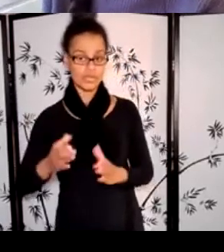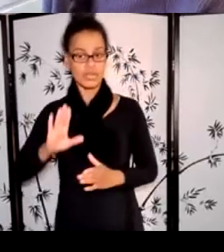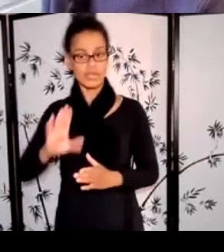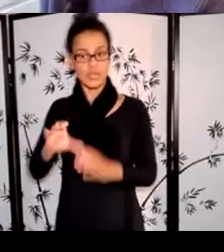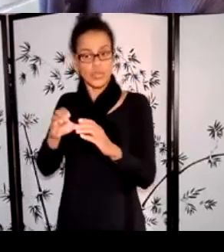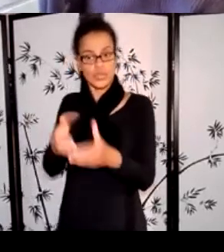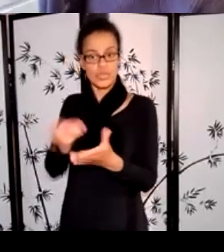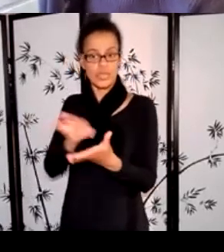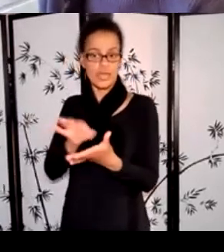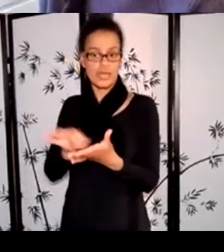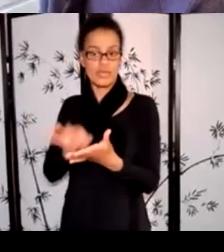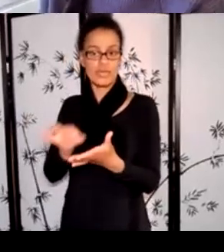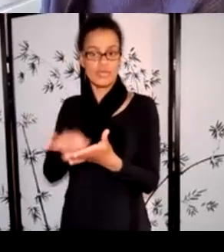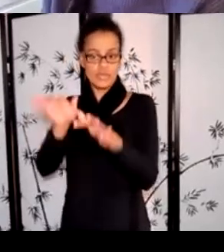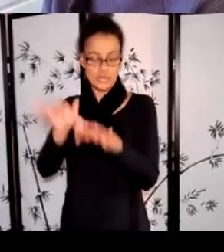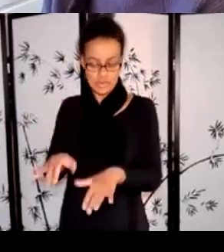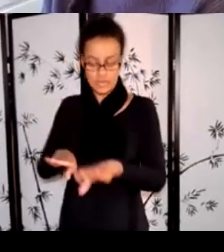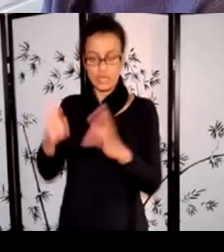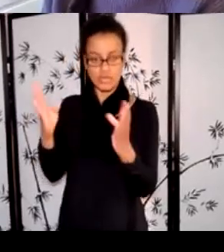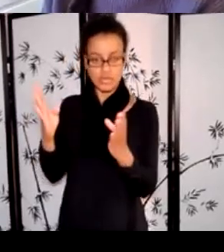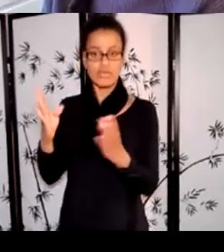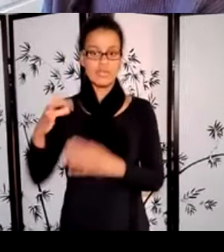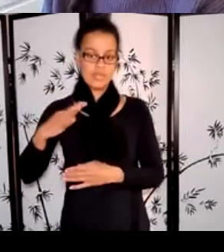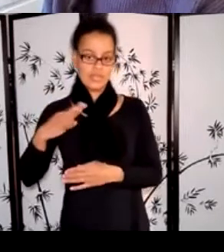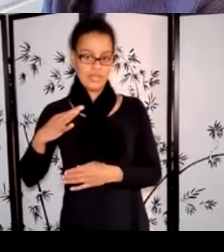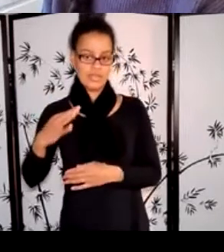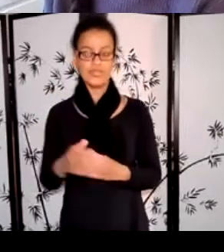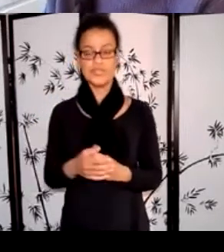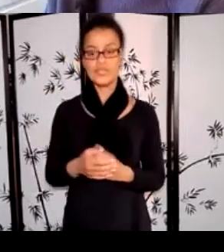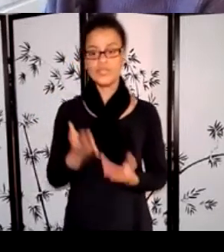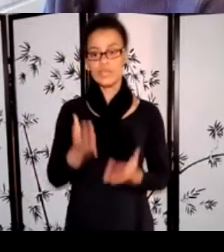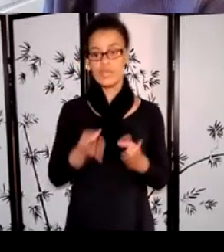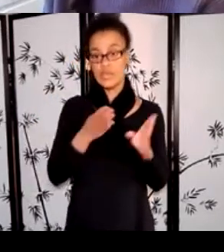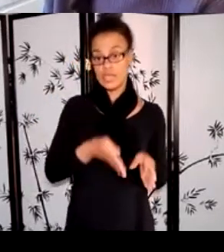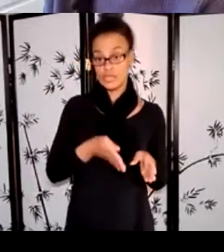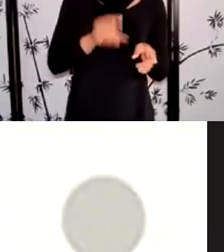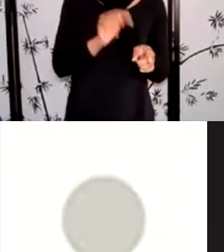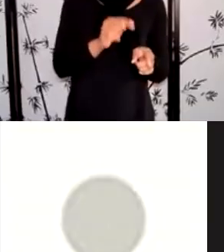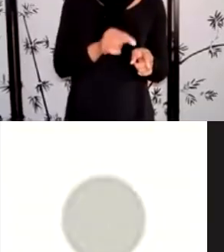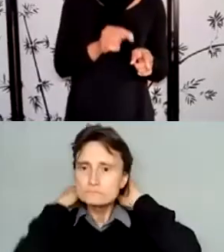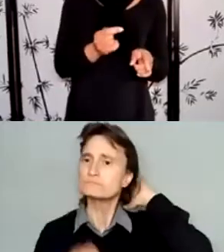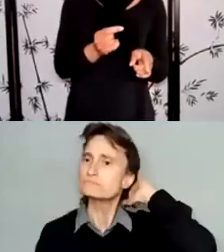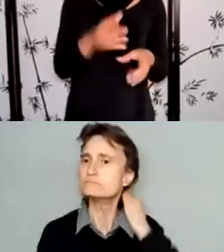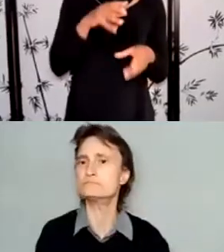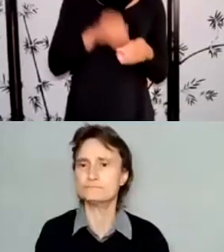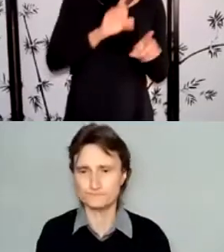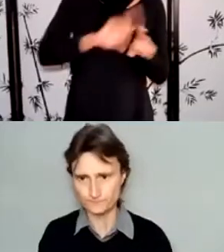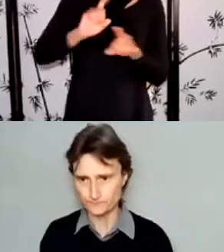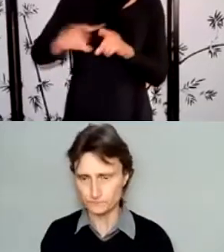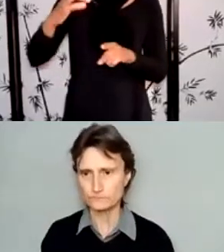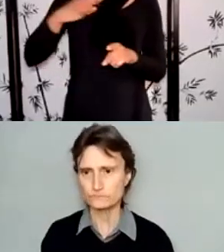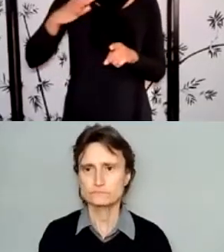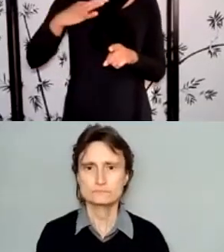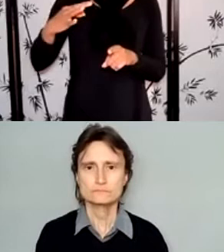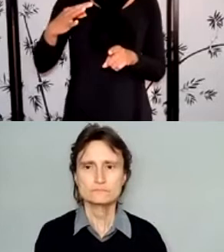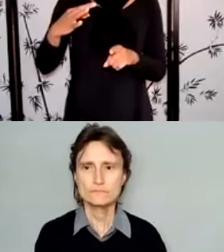artists may be involved in more than one application, either as a participant in another artist's application or